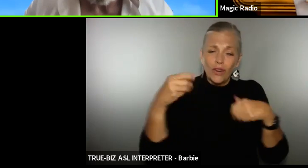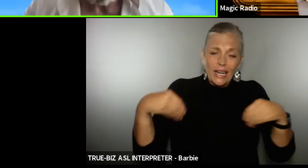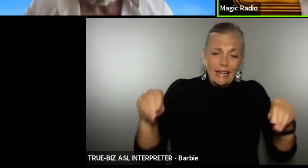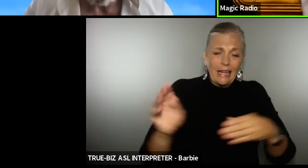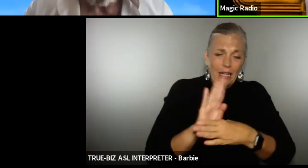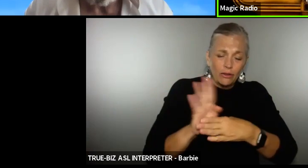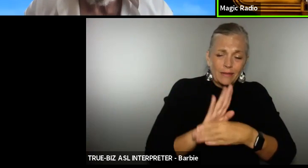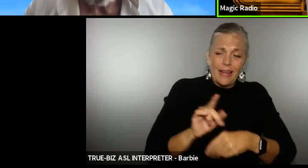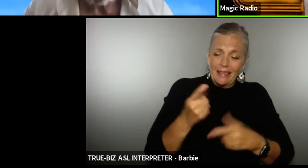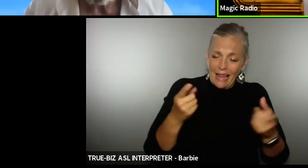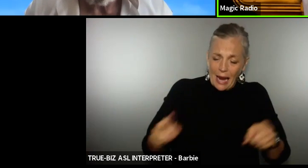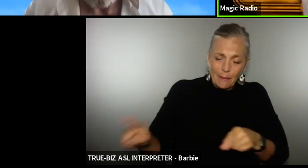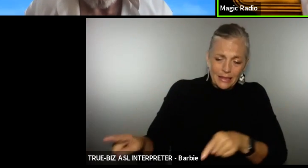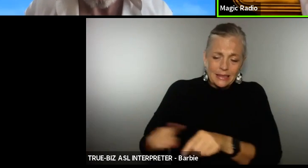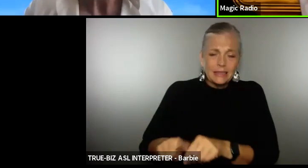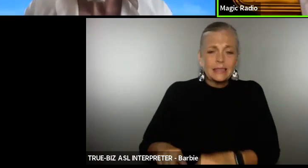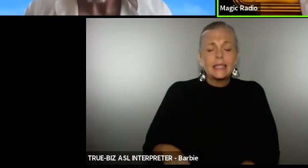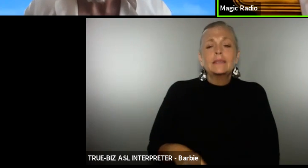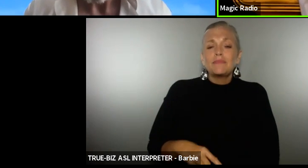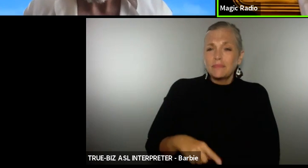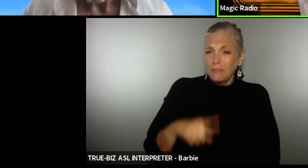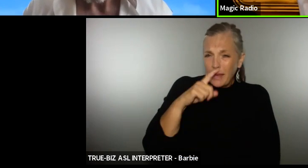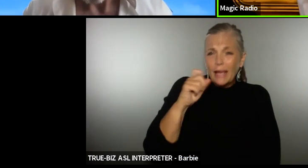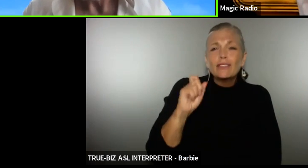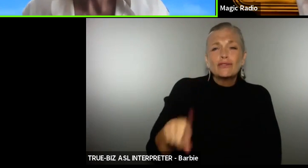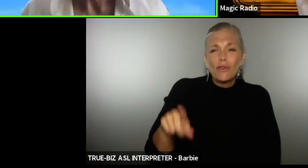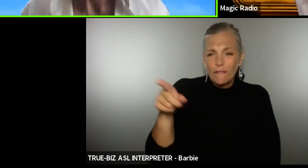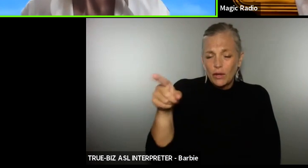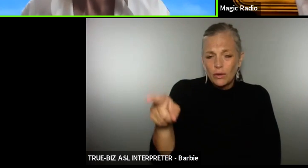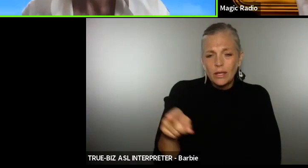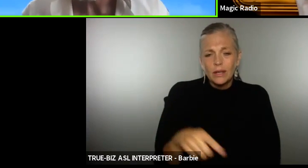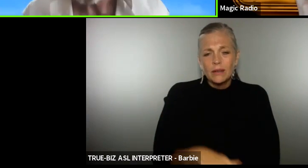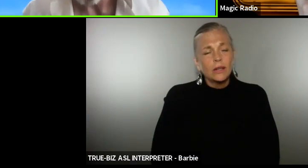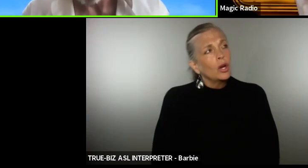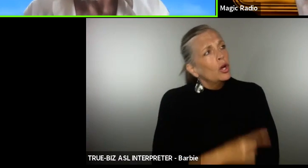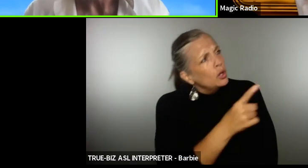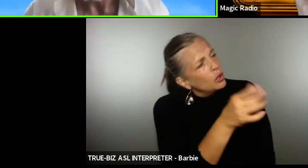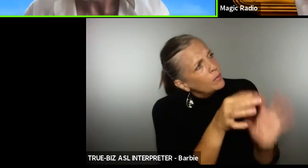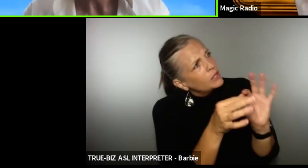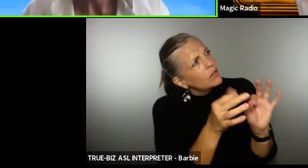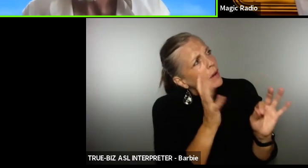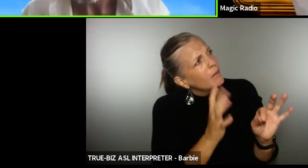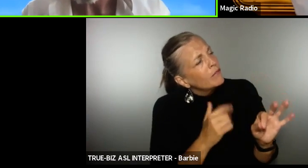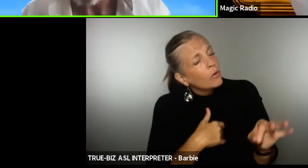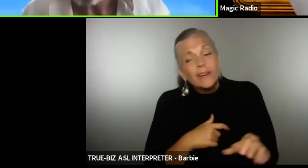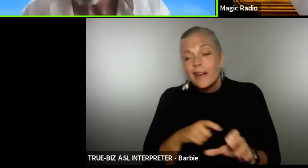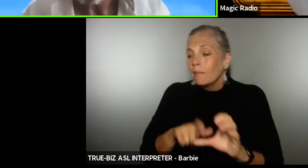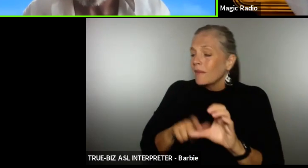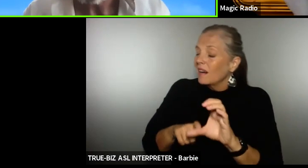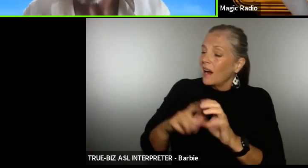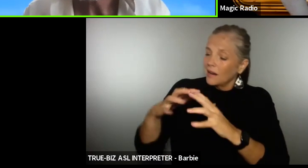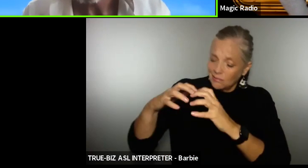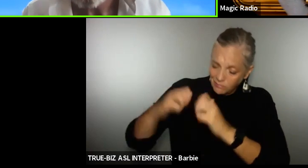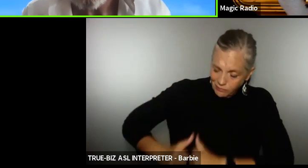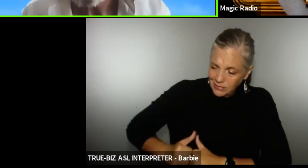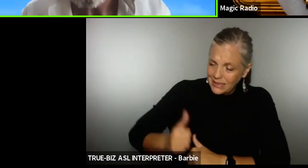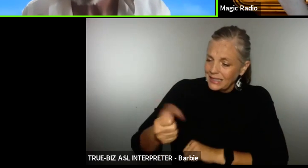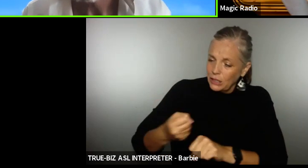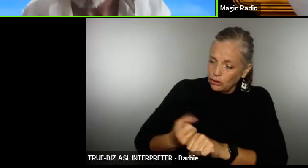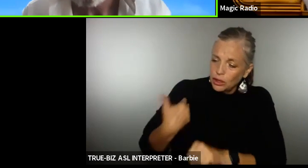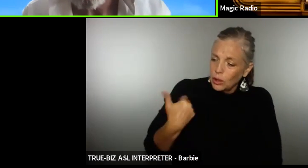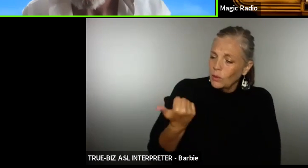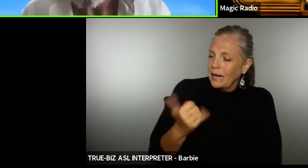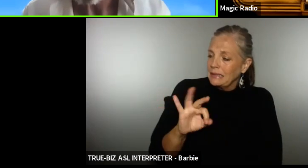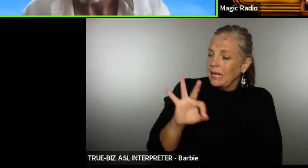you mentioned that before yes communism fell ten years ago 1990 the same year I started out